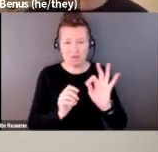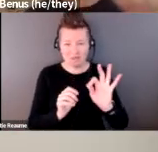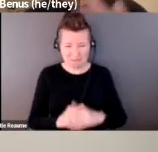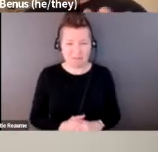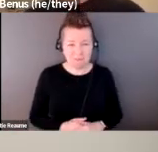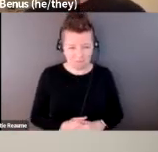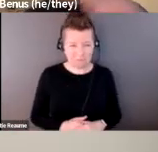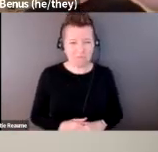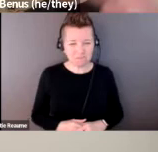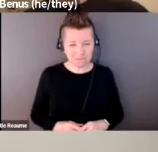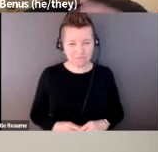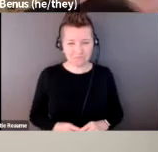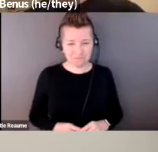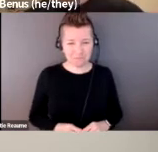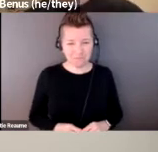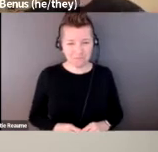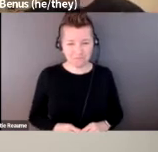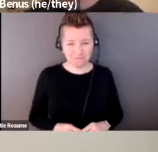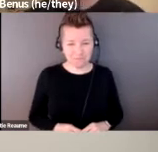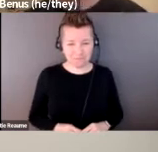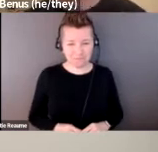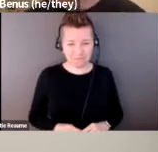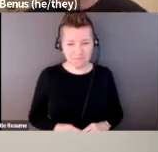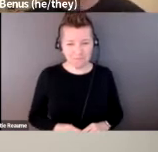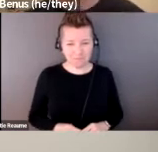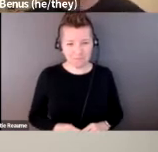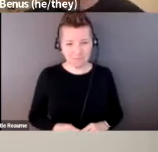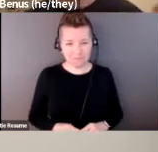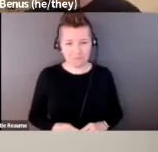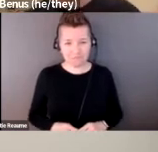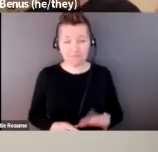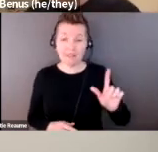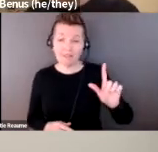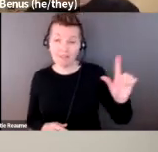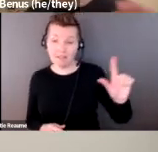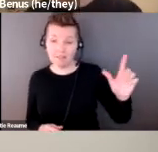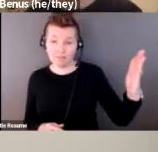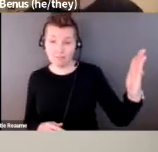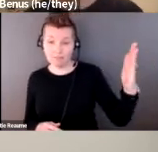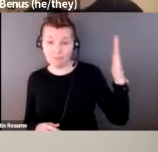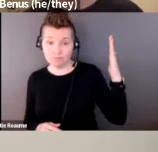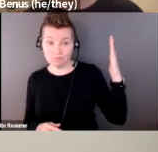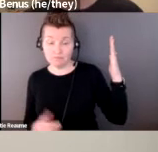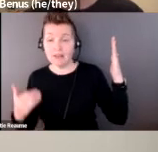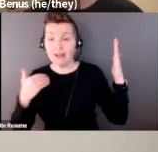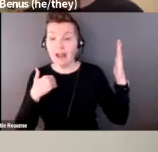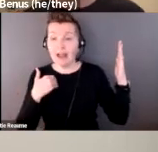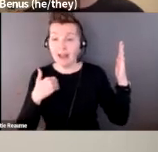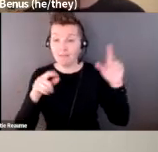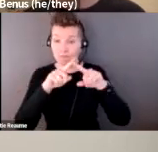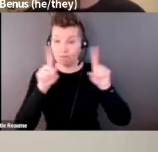So then we see on the wall, on the left side of this image, there are six framed drawings,